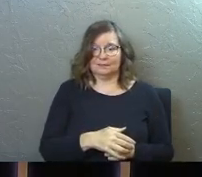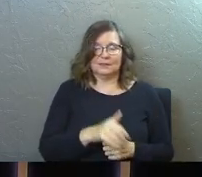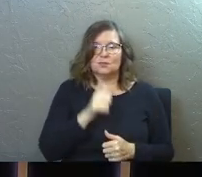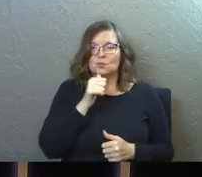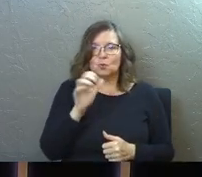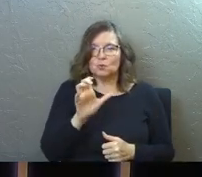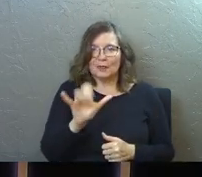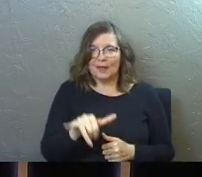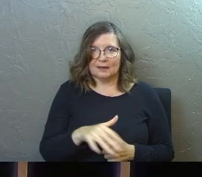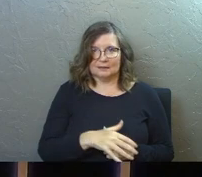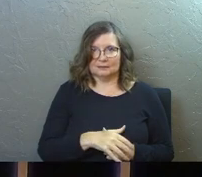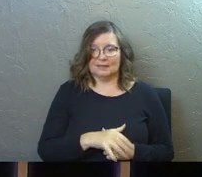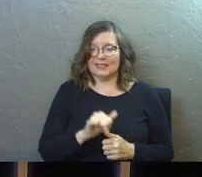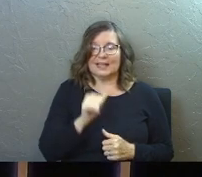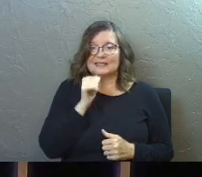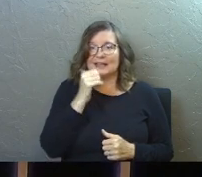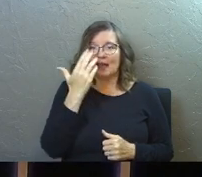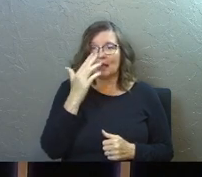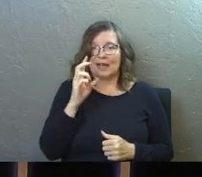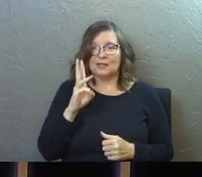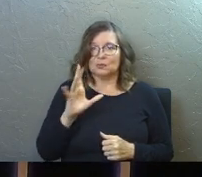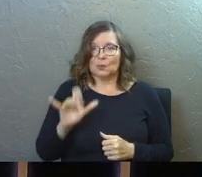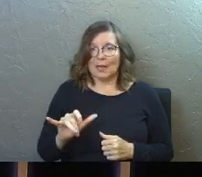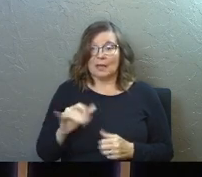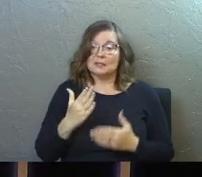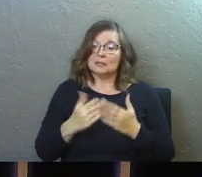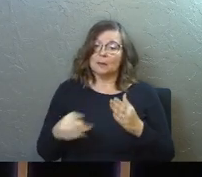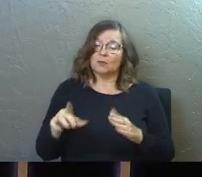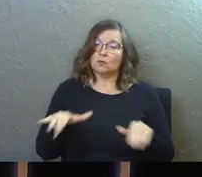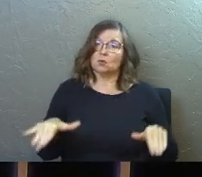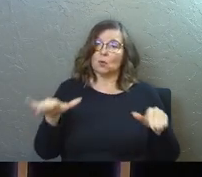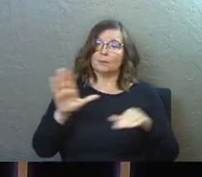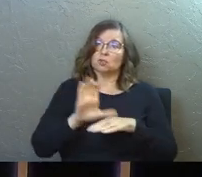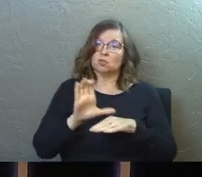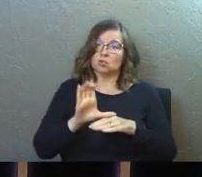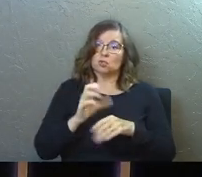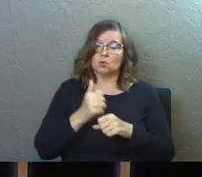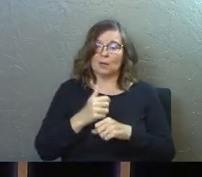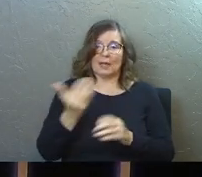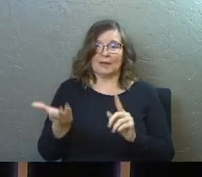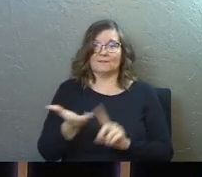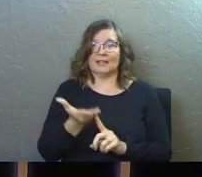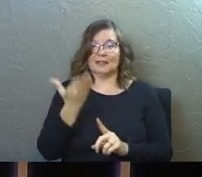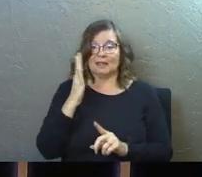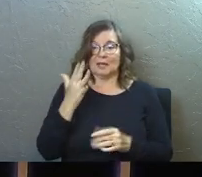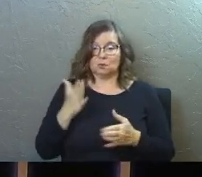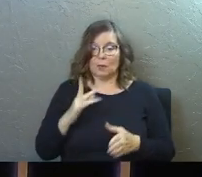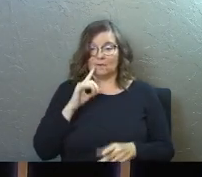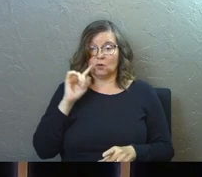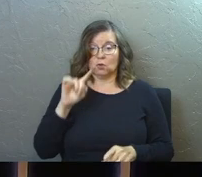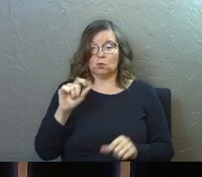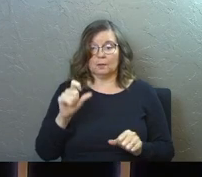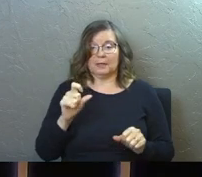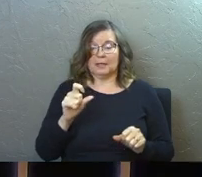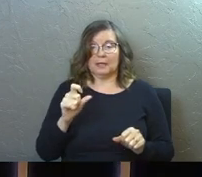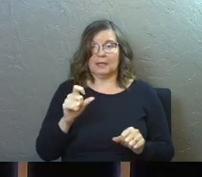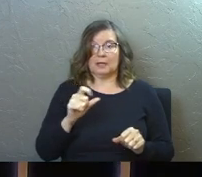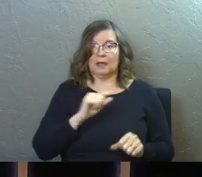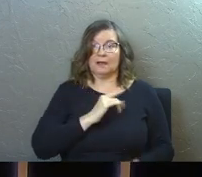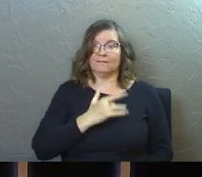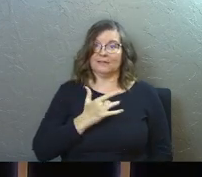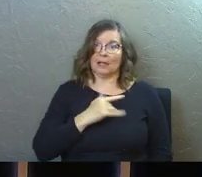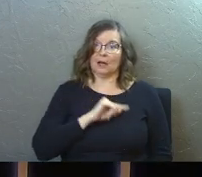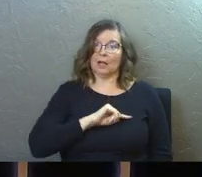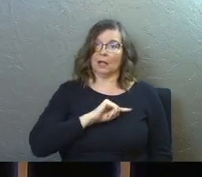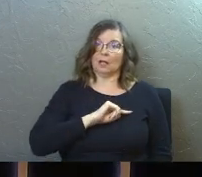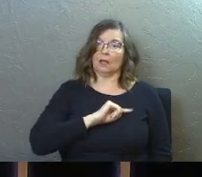Don't do that. That's not God's way. Some of you grew up in a church and you got convinced that God's way was for you to be perpetually guilty